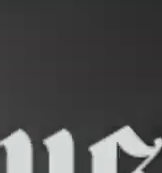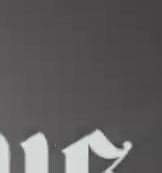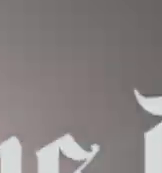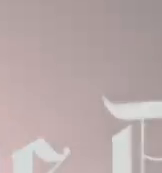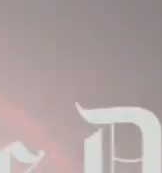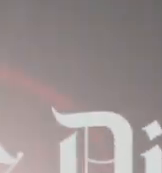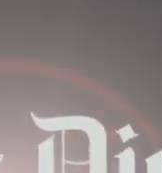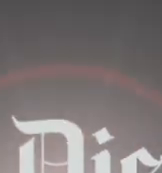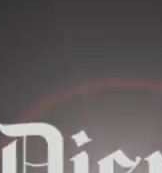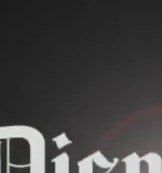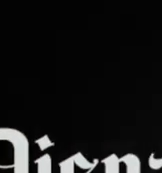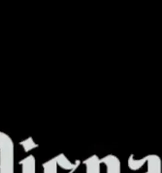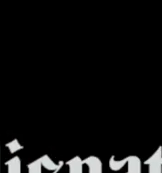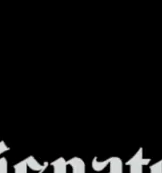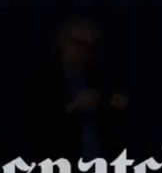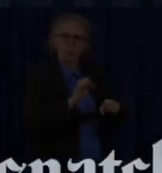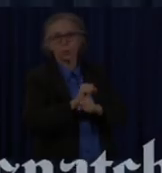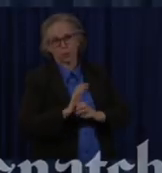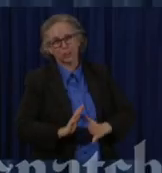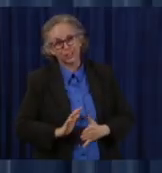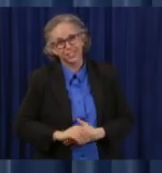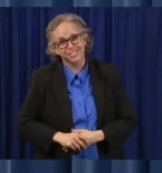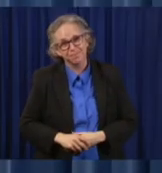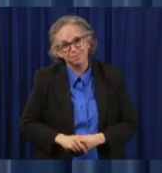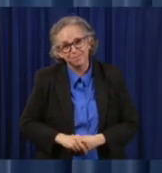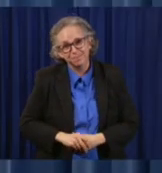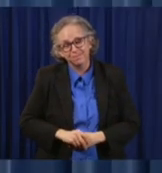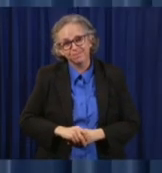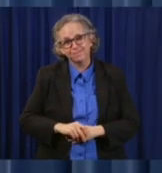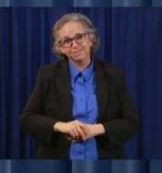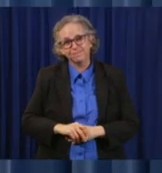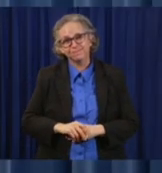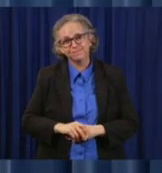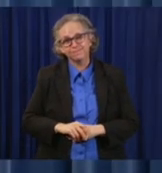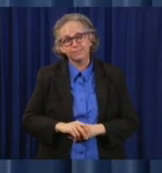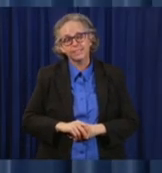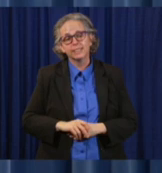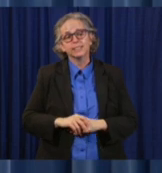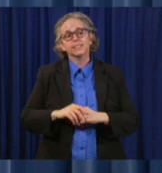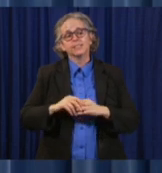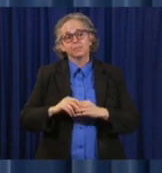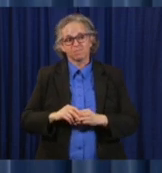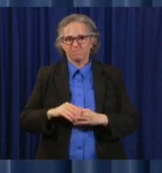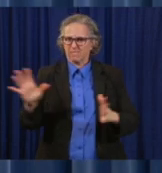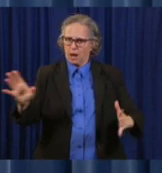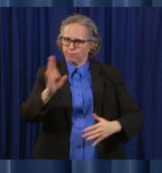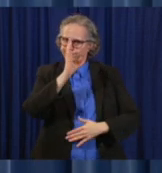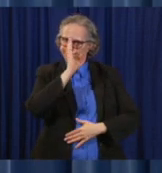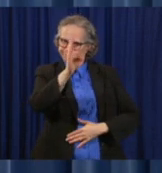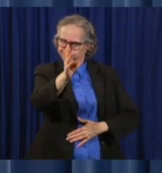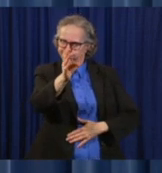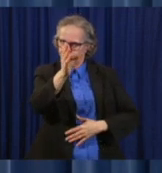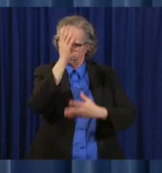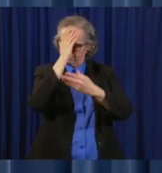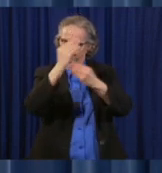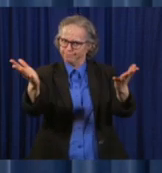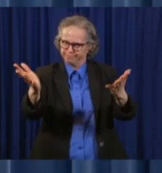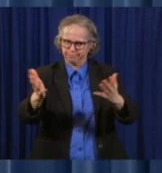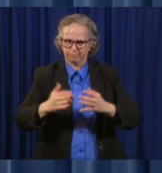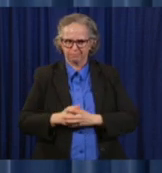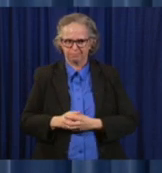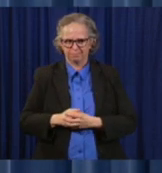Let me be quite candid. The mistakes that I have made through my long career